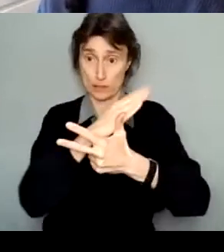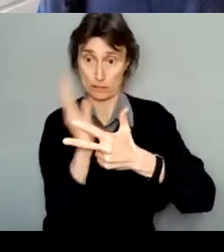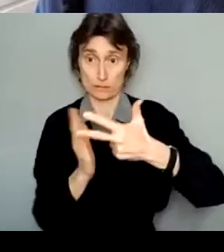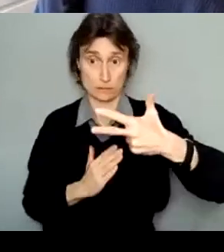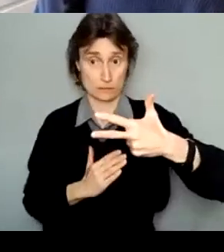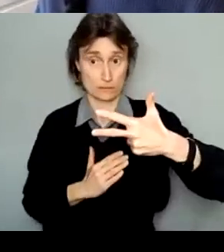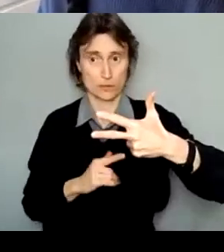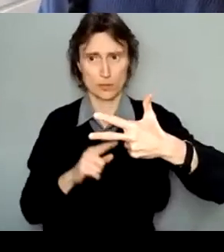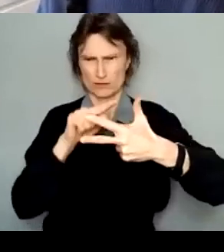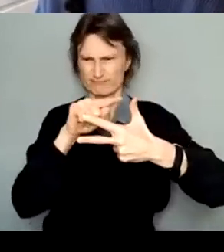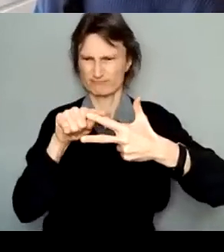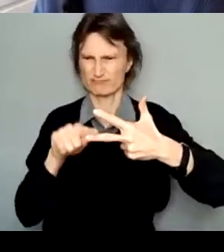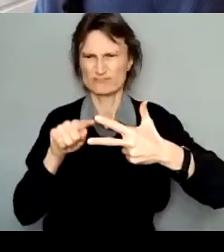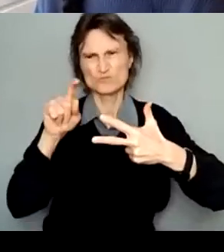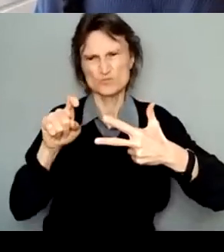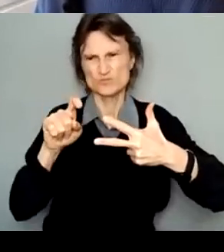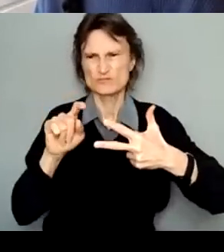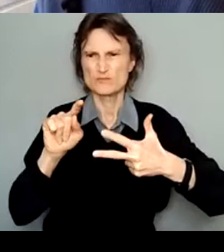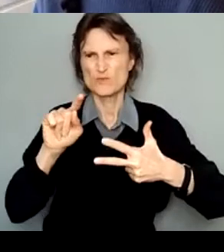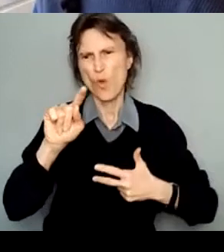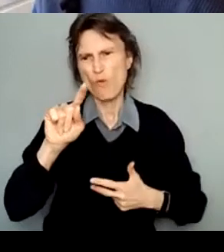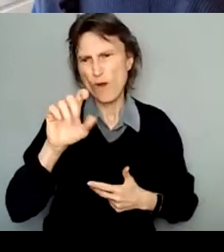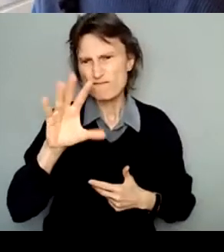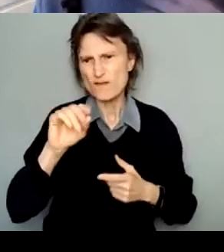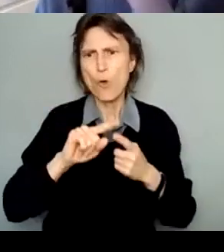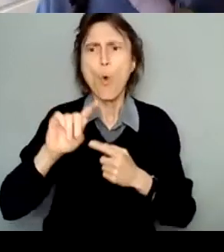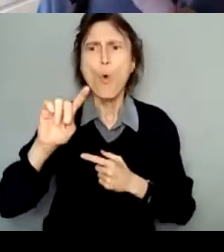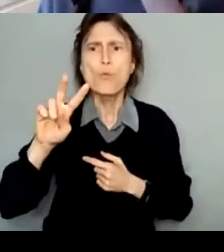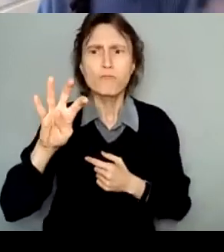between 150 to 450 words max.